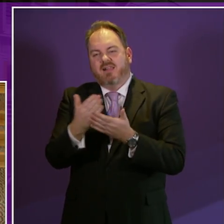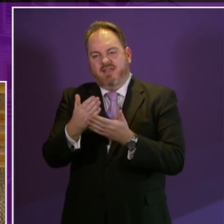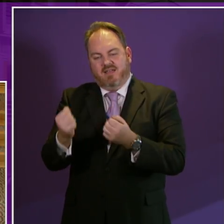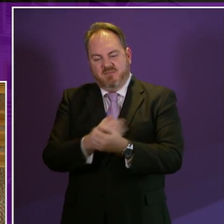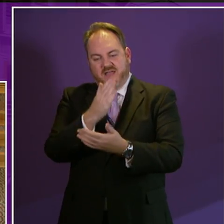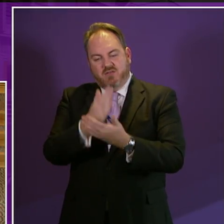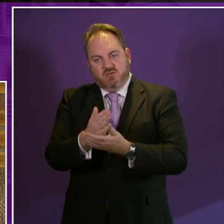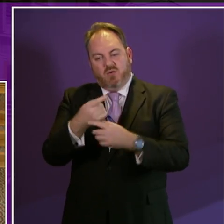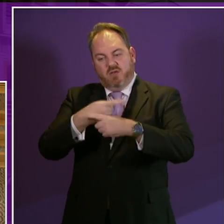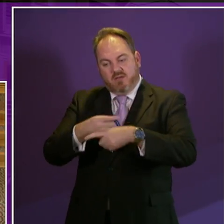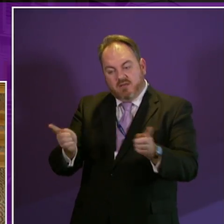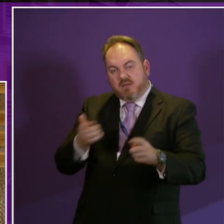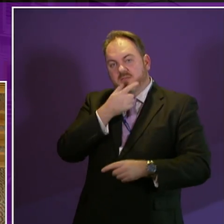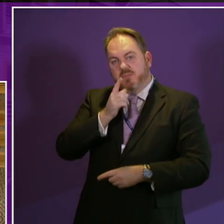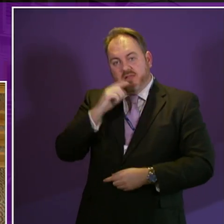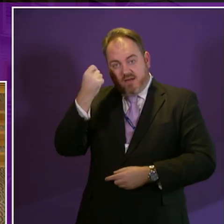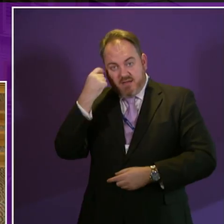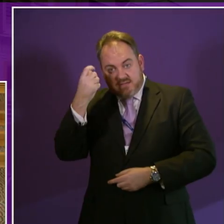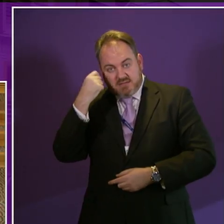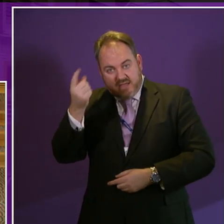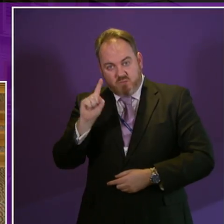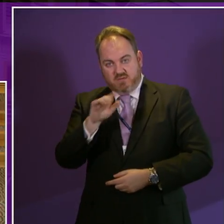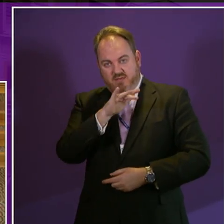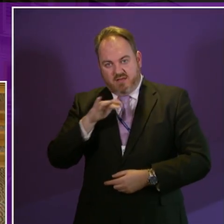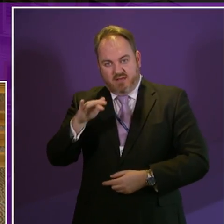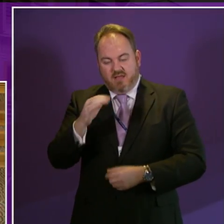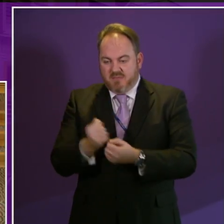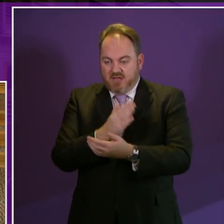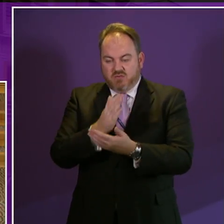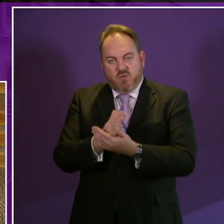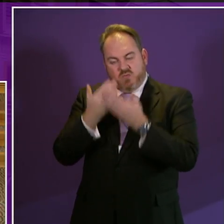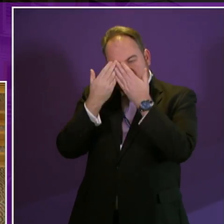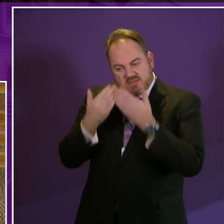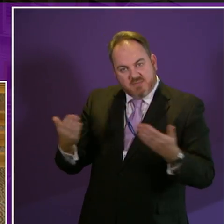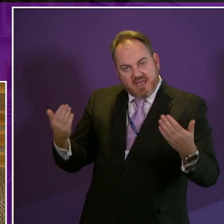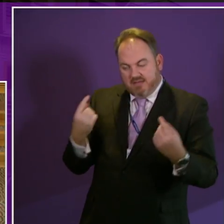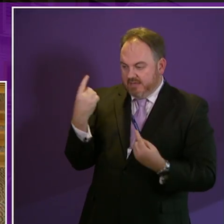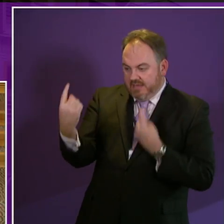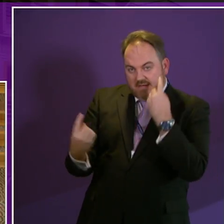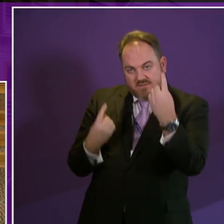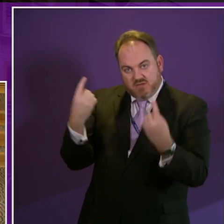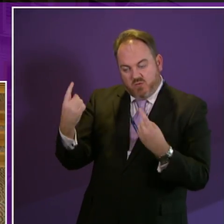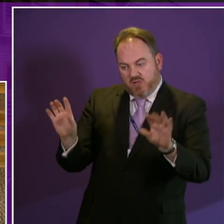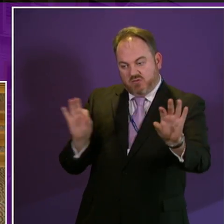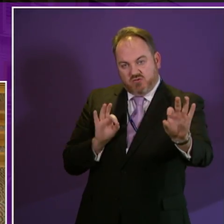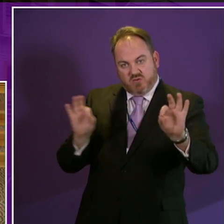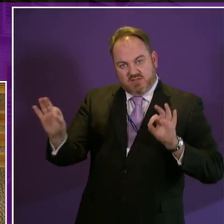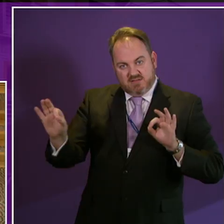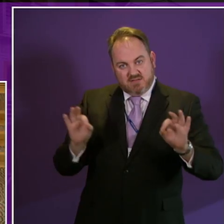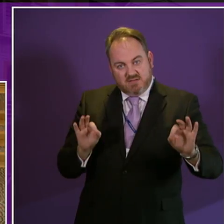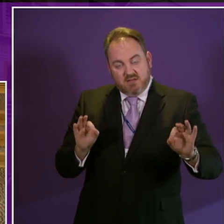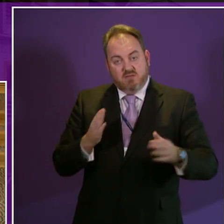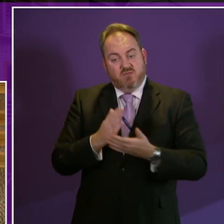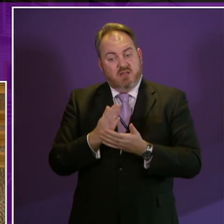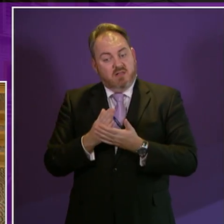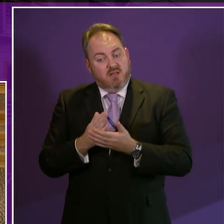to improve access and reinforce its focus on the individual's choice and control. With COSLA and disabled